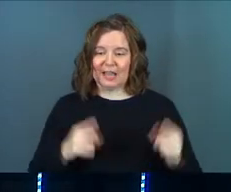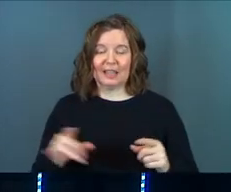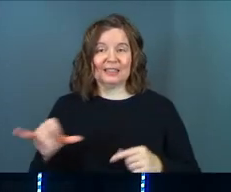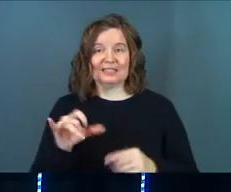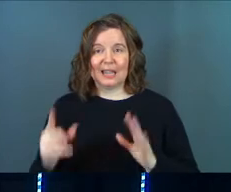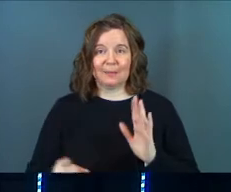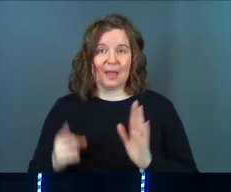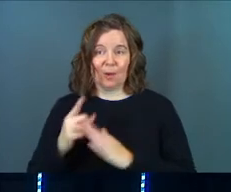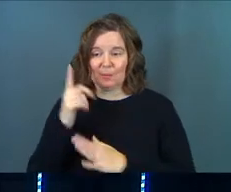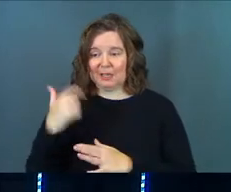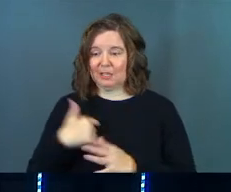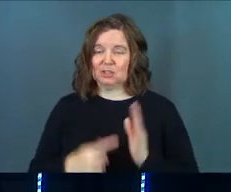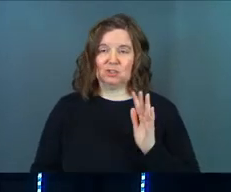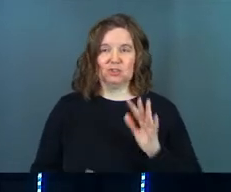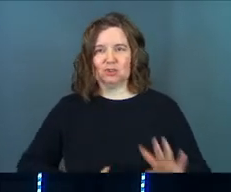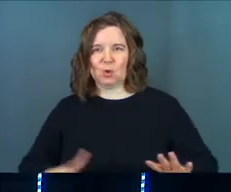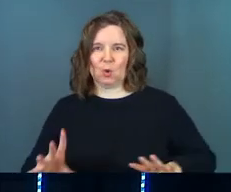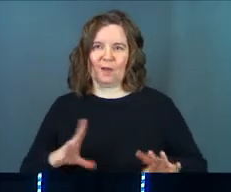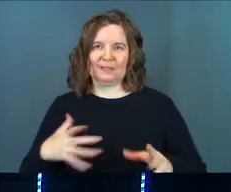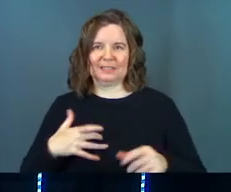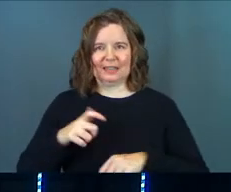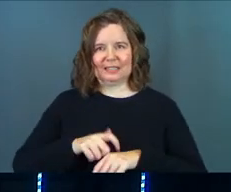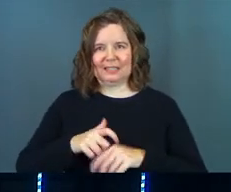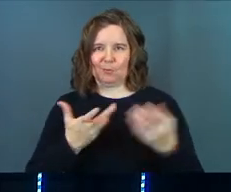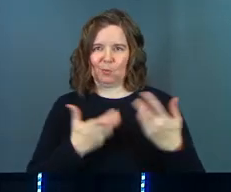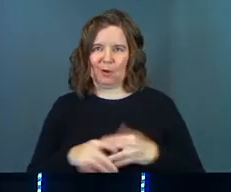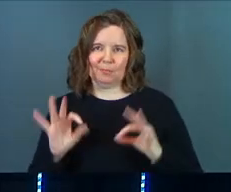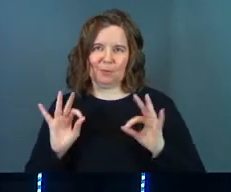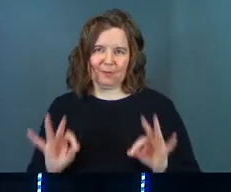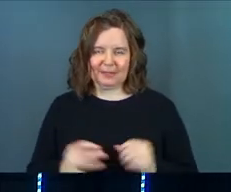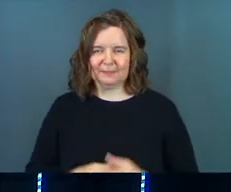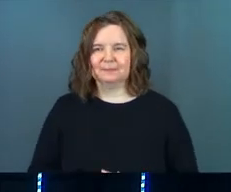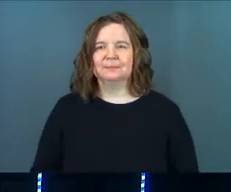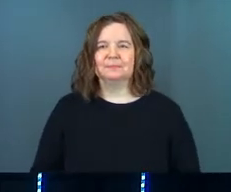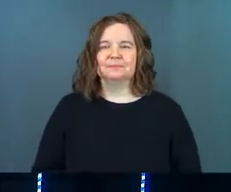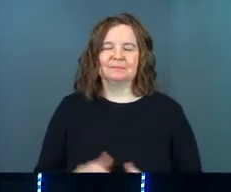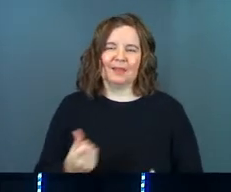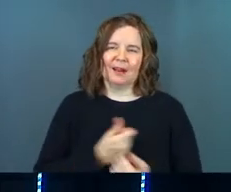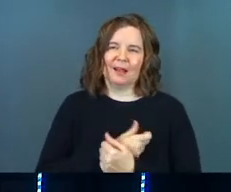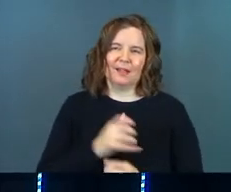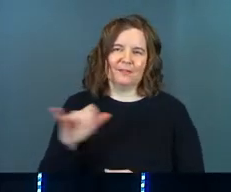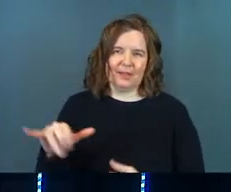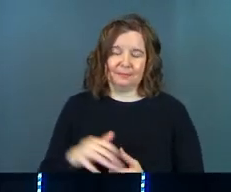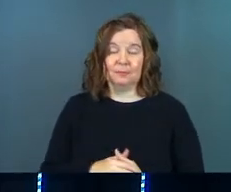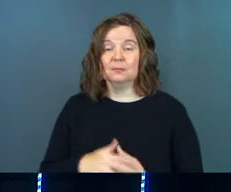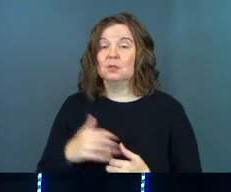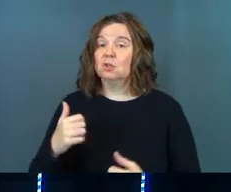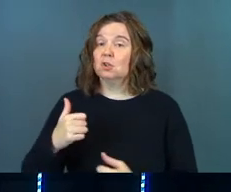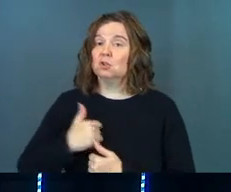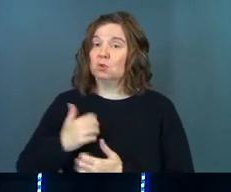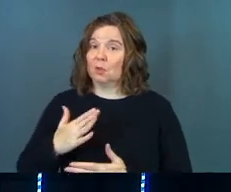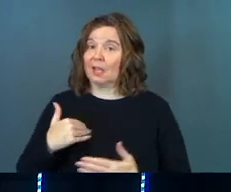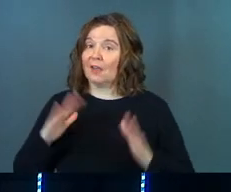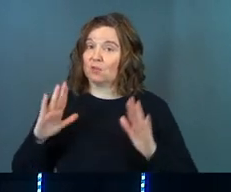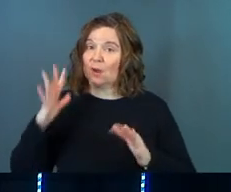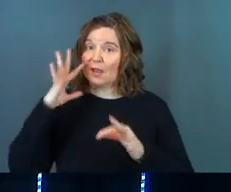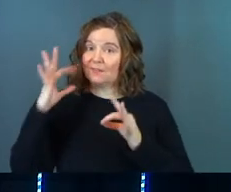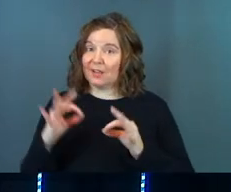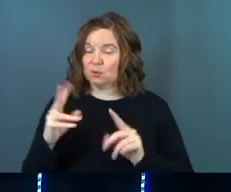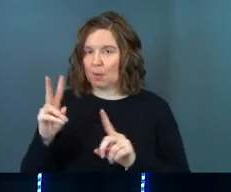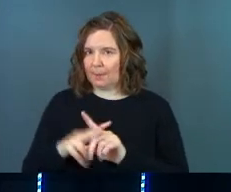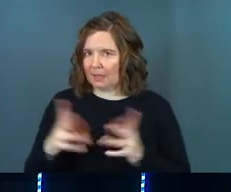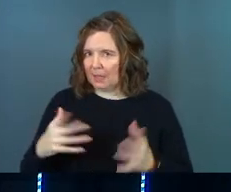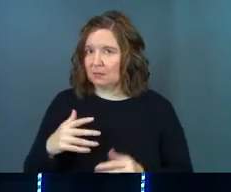in the same hour, just because he's showing off, right? He's getting the time all worked out there perfectly. I love that. Soldiers can have great faith. So